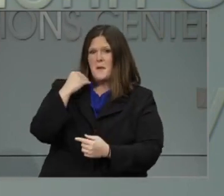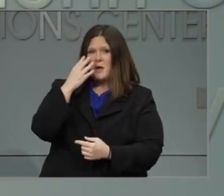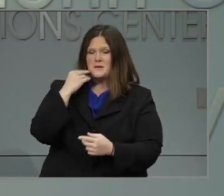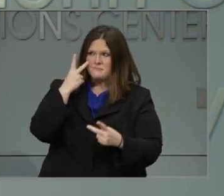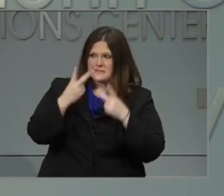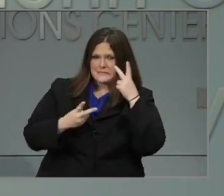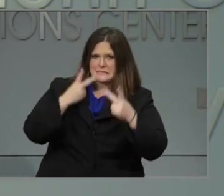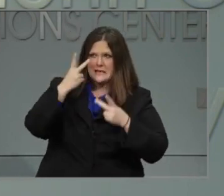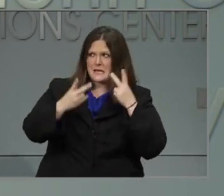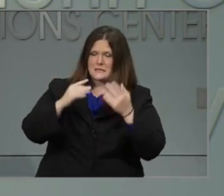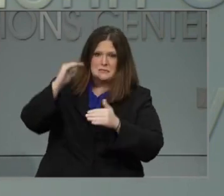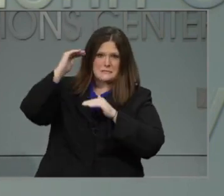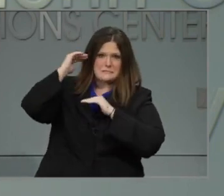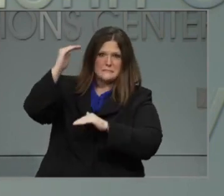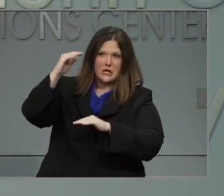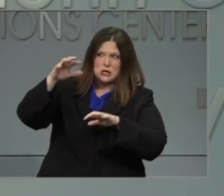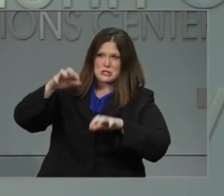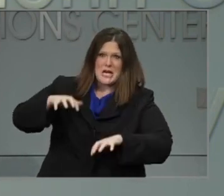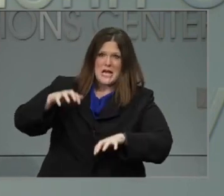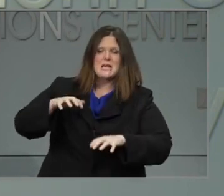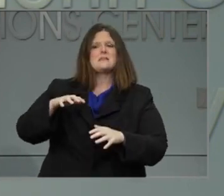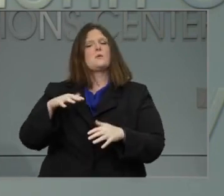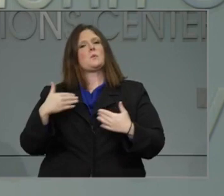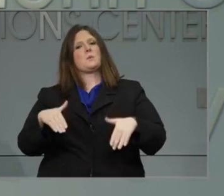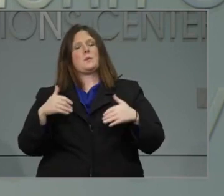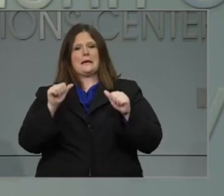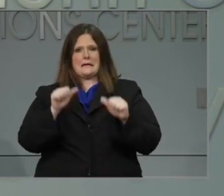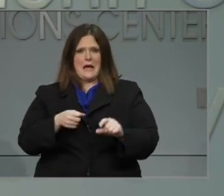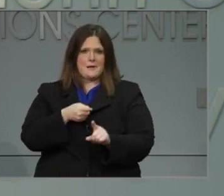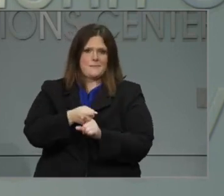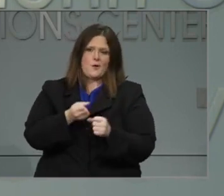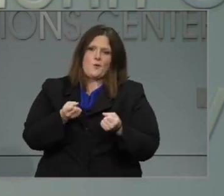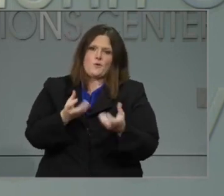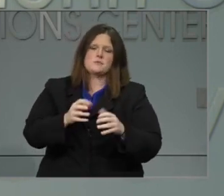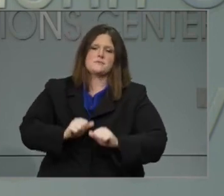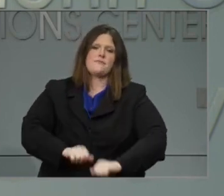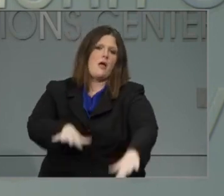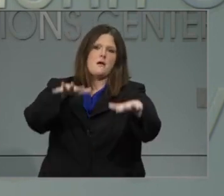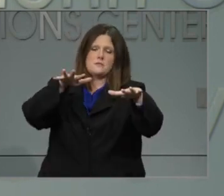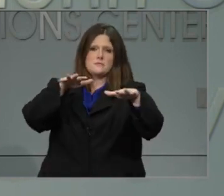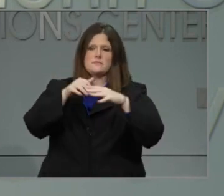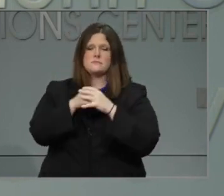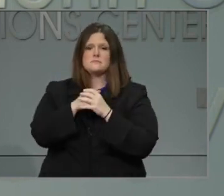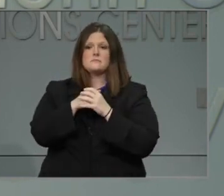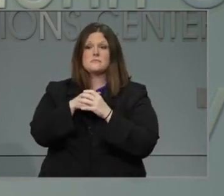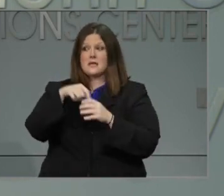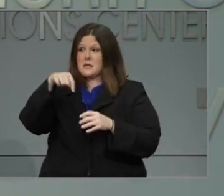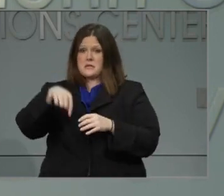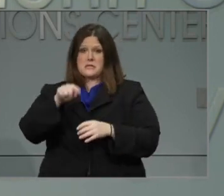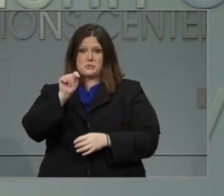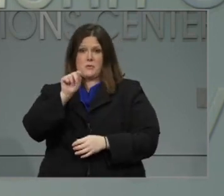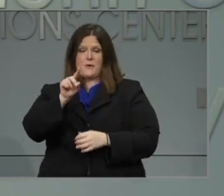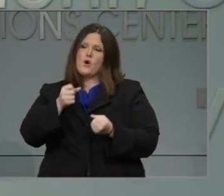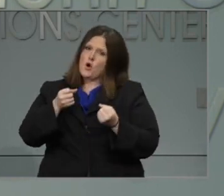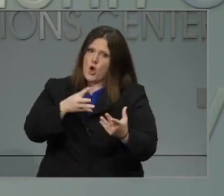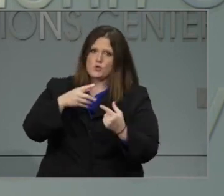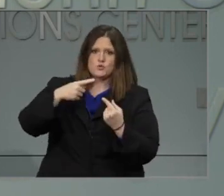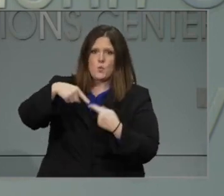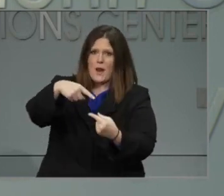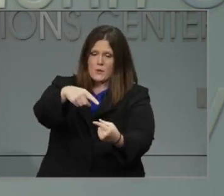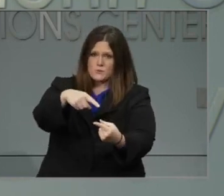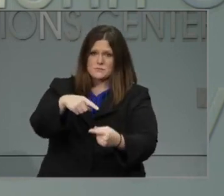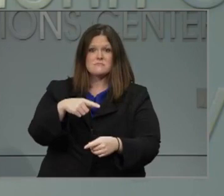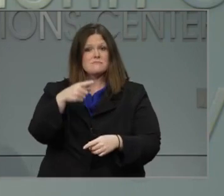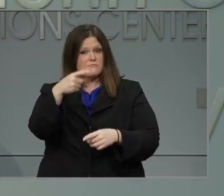flooding in some areas could be significant. Tornadoes are also a threat with this storm. South Carolina has already